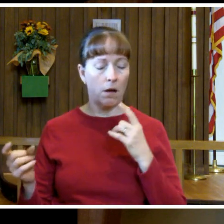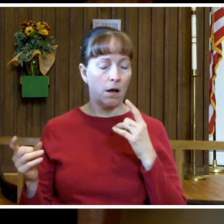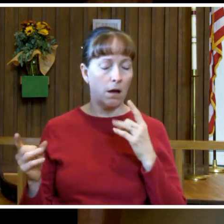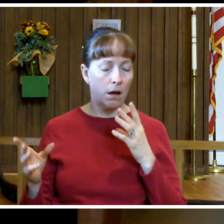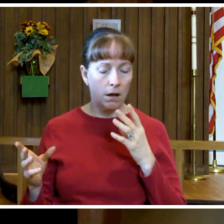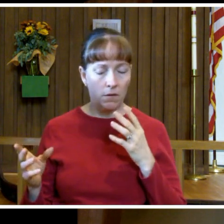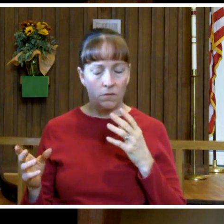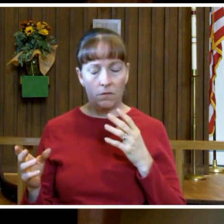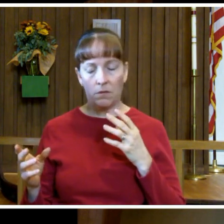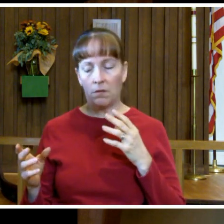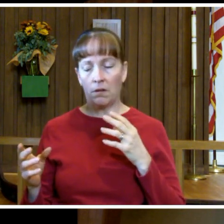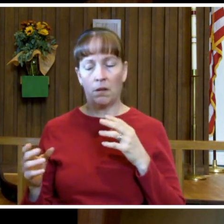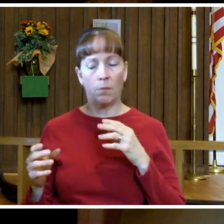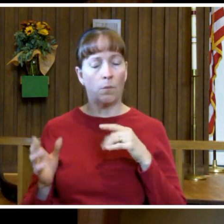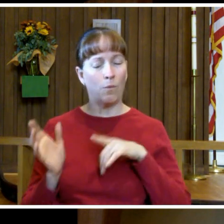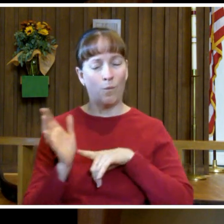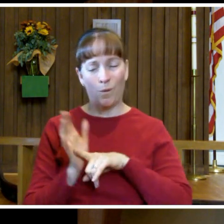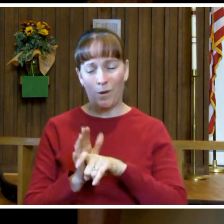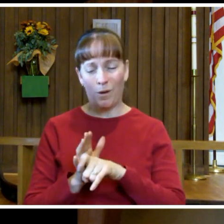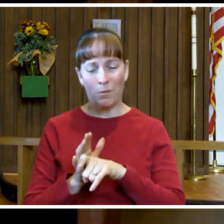and no man.